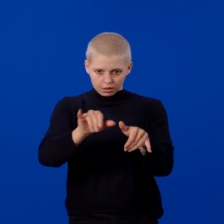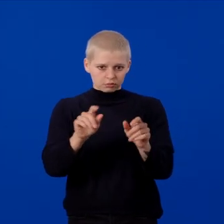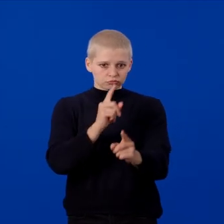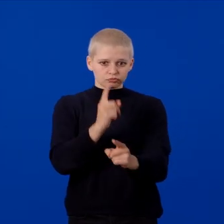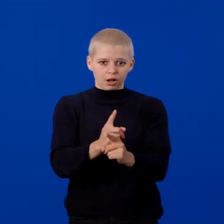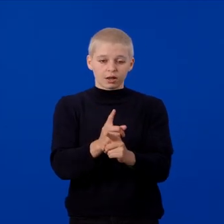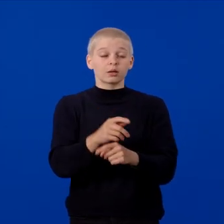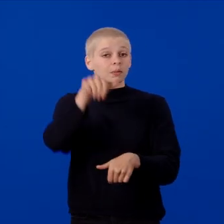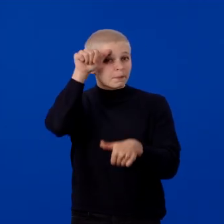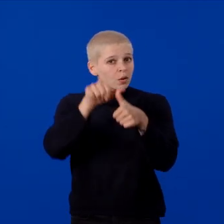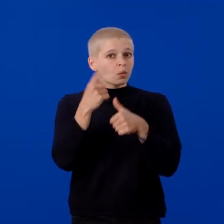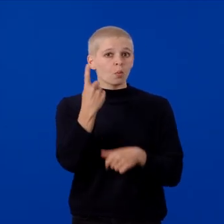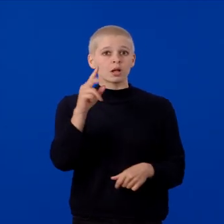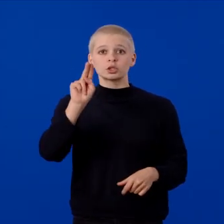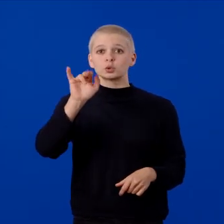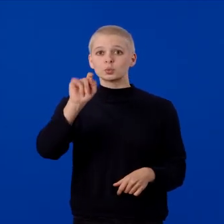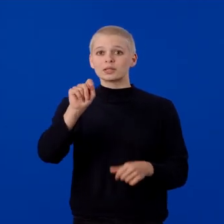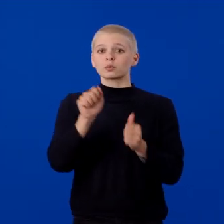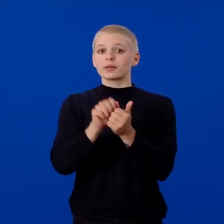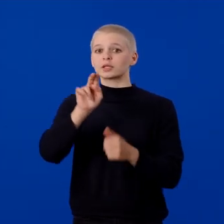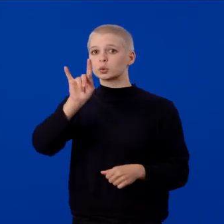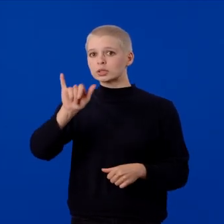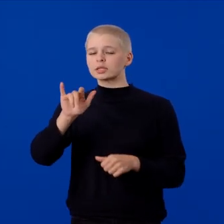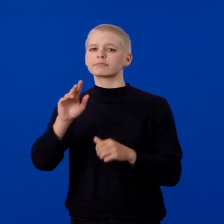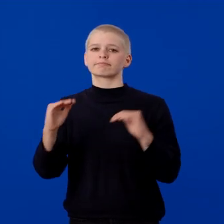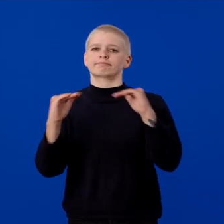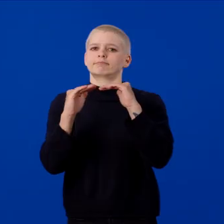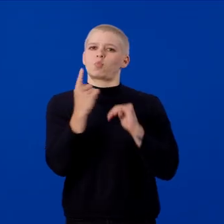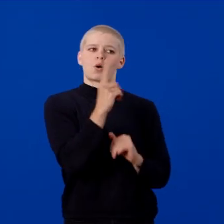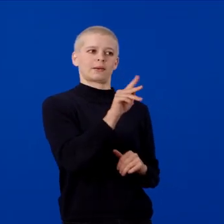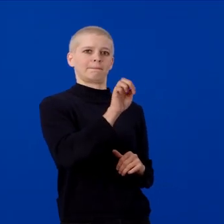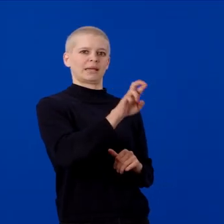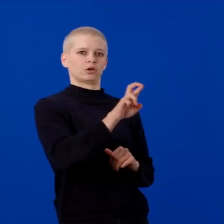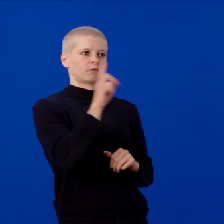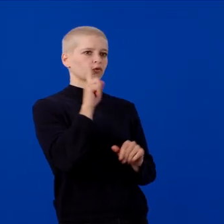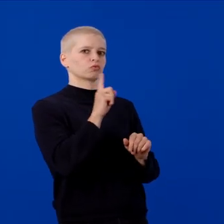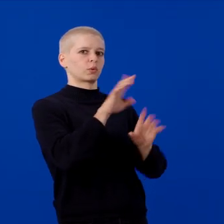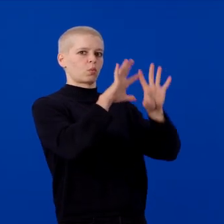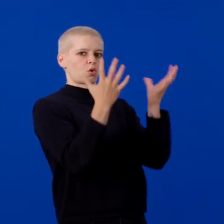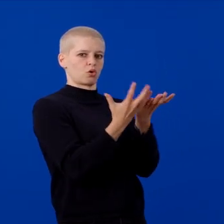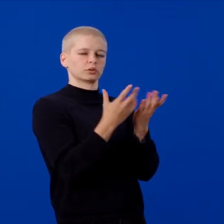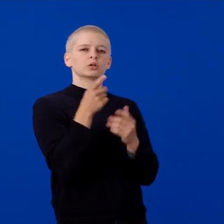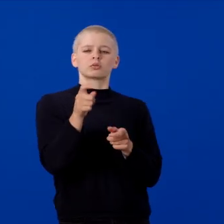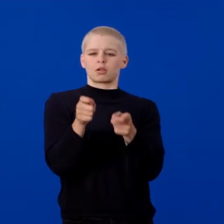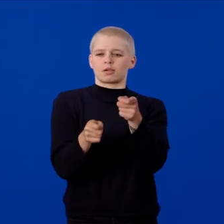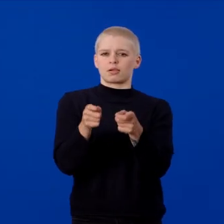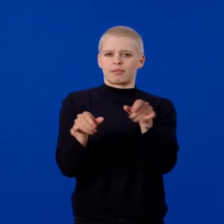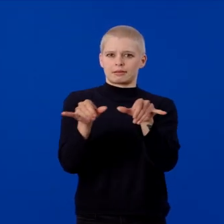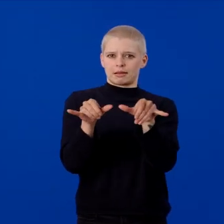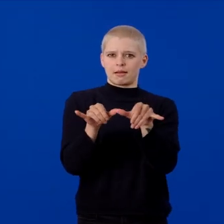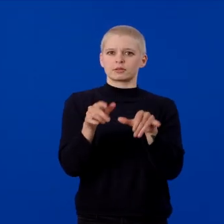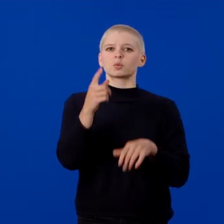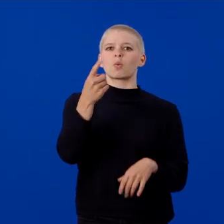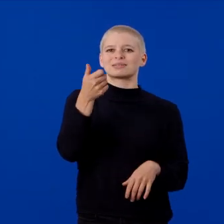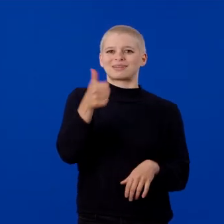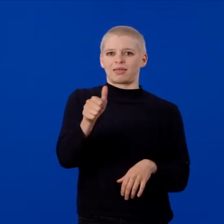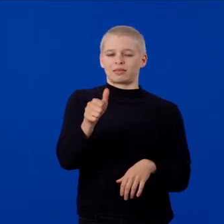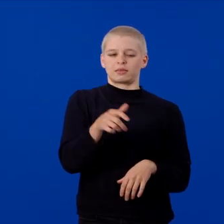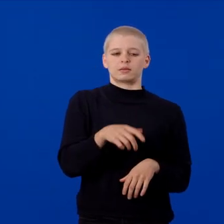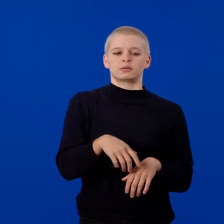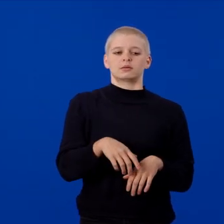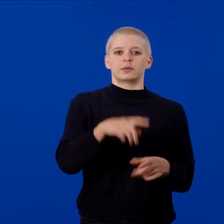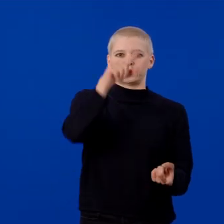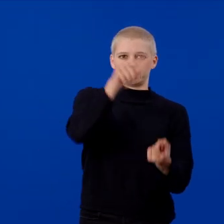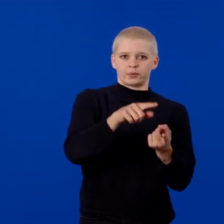one unit in Unity is equivalent to one meter in the real world. Resize the cube to one tenth of each axis and